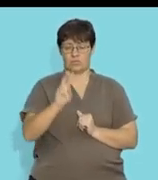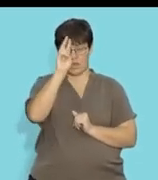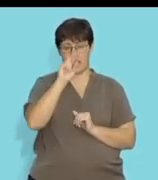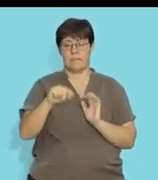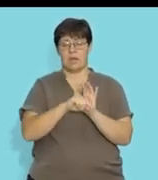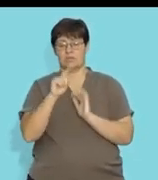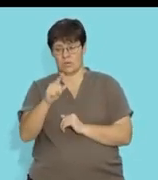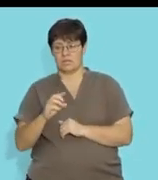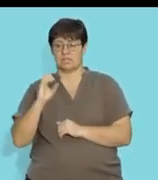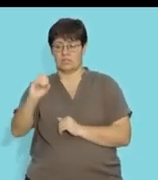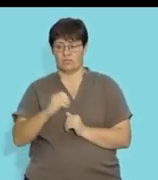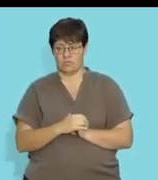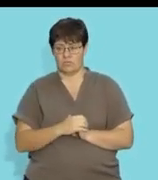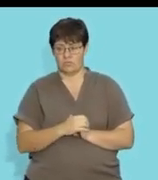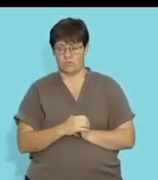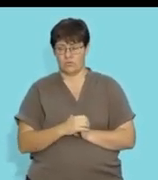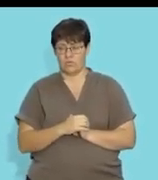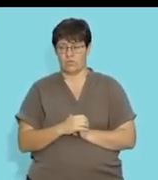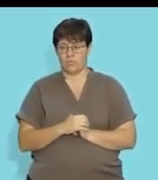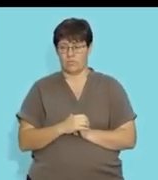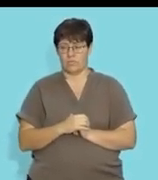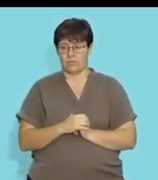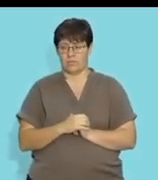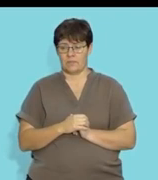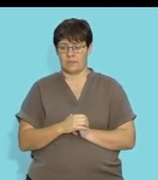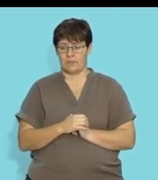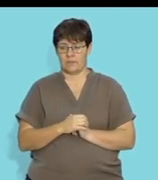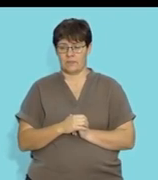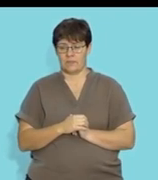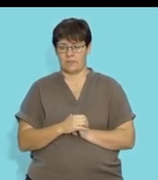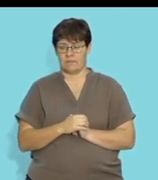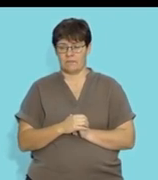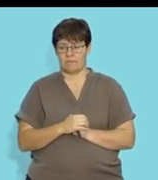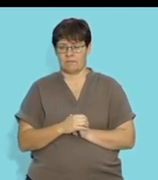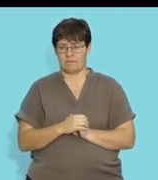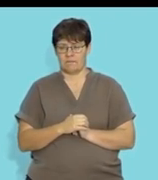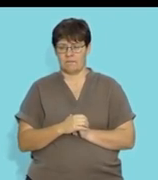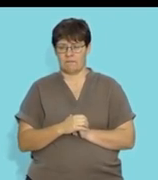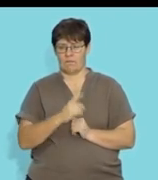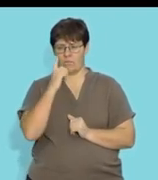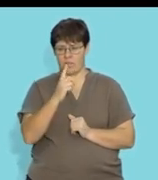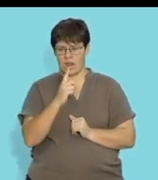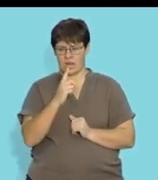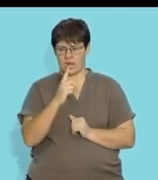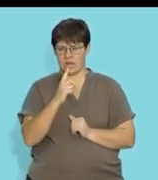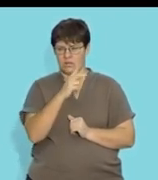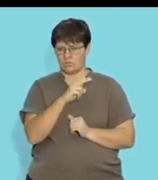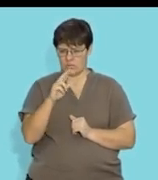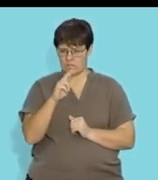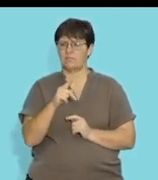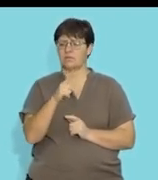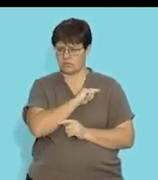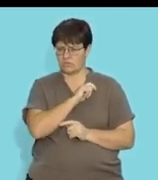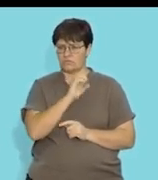1 squared minus 1 will be at 0, right? 1 squared